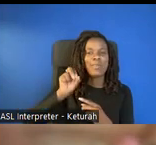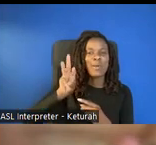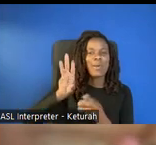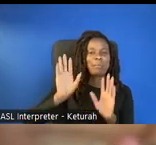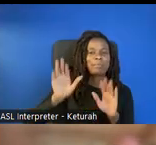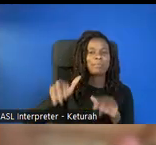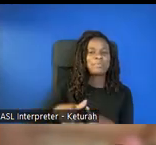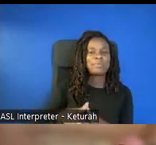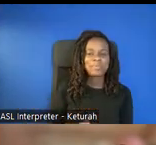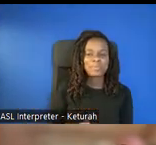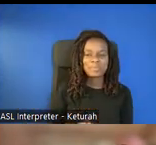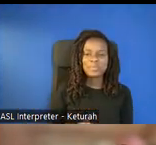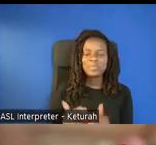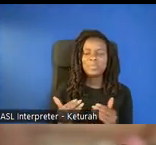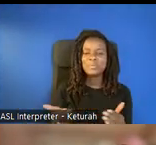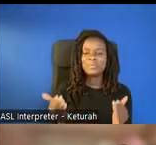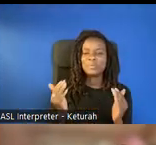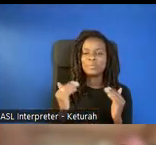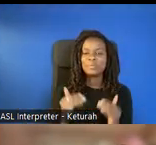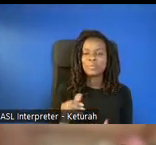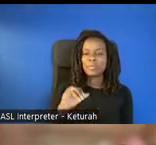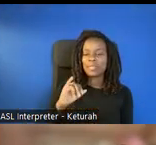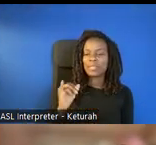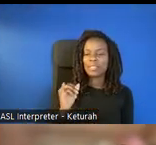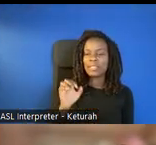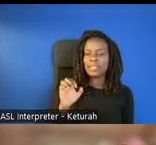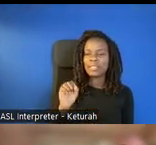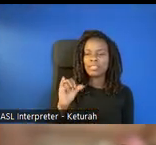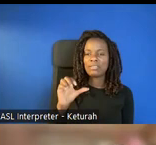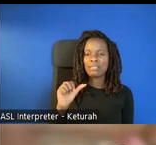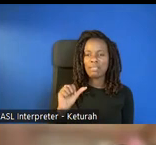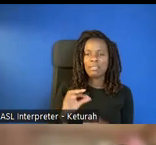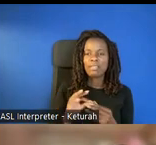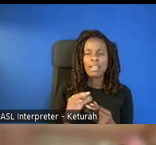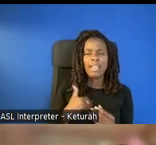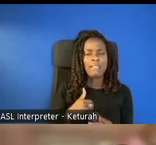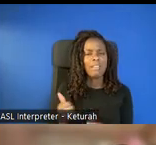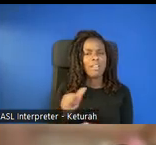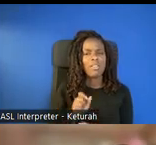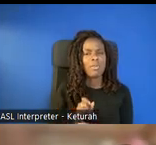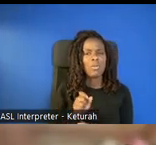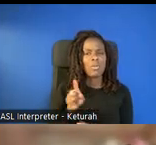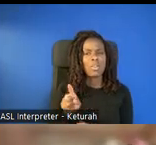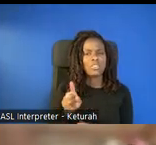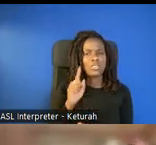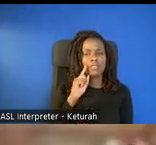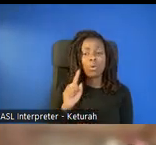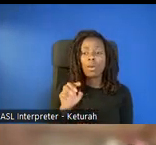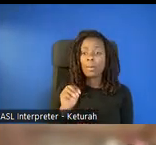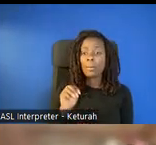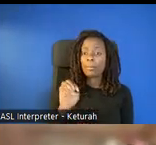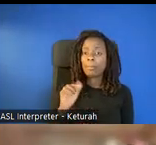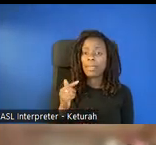Thank you so much, Megan. This is Jessica. So I have another question for Megan and Tony.